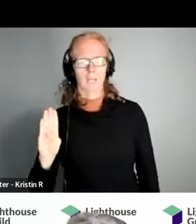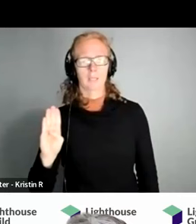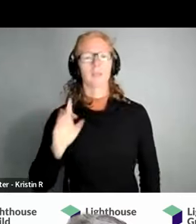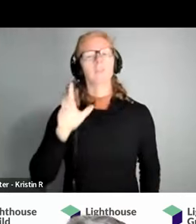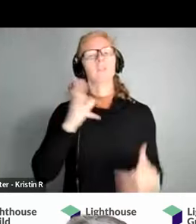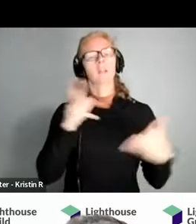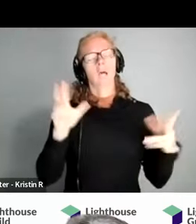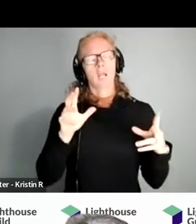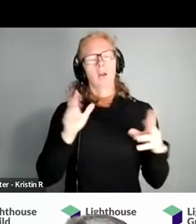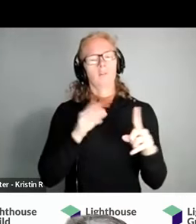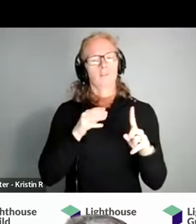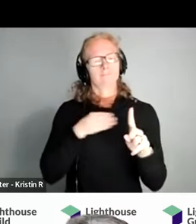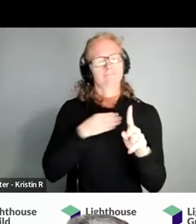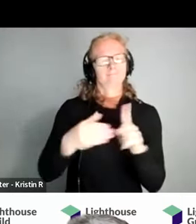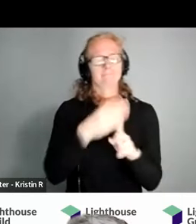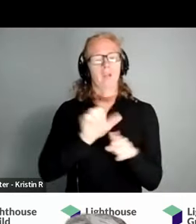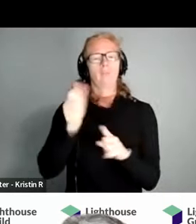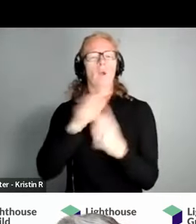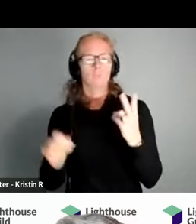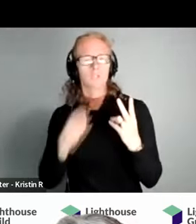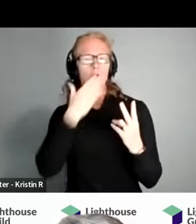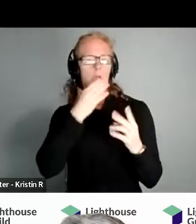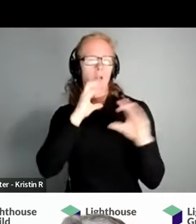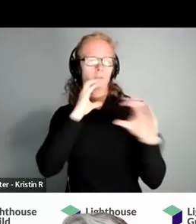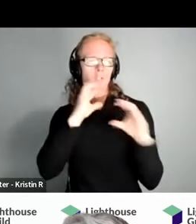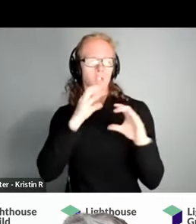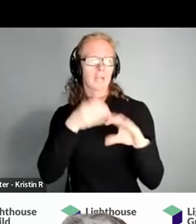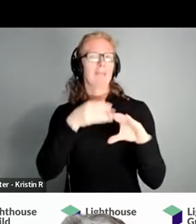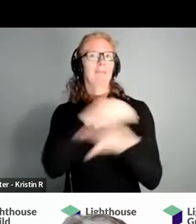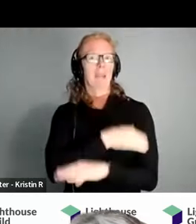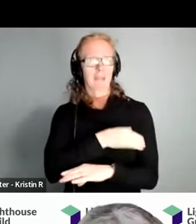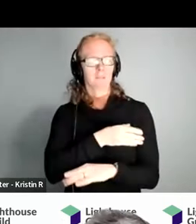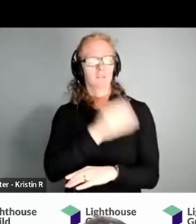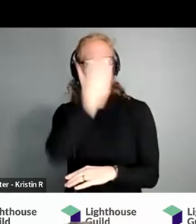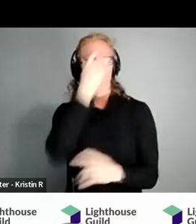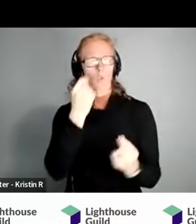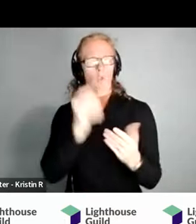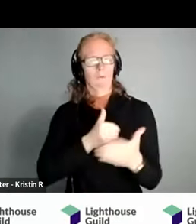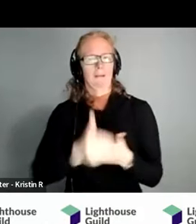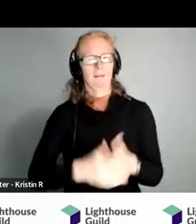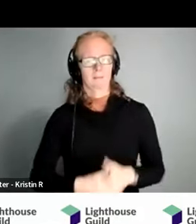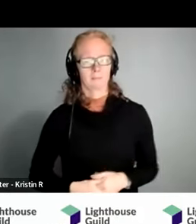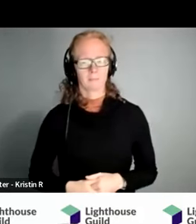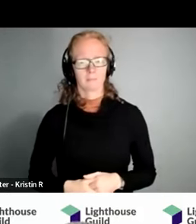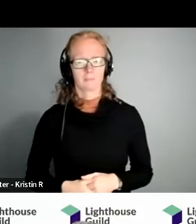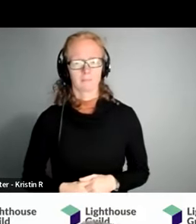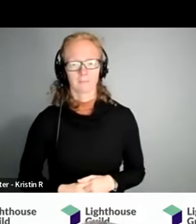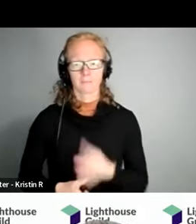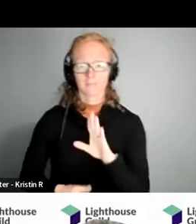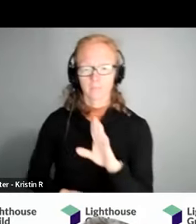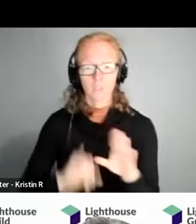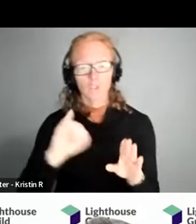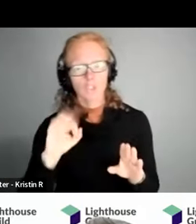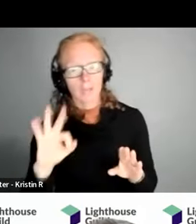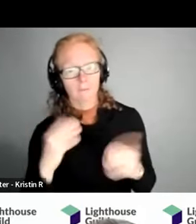arounds and it's always good to have a conversation about it in advance so you know what you're doing and if i'll